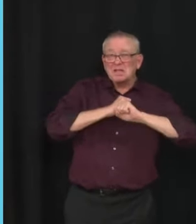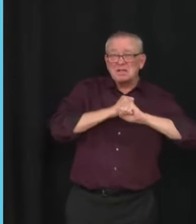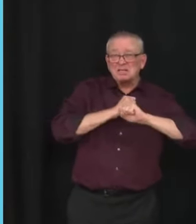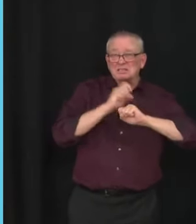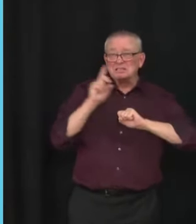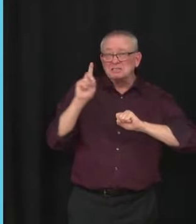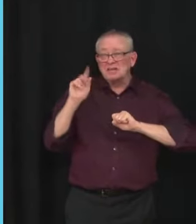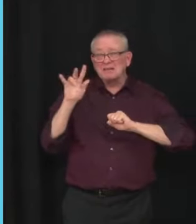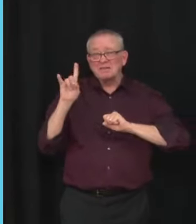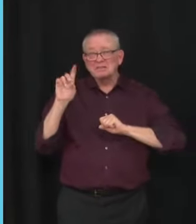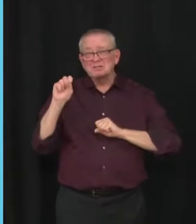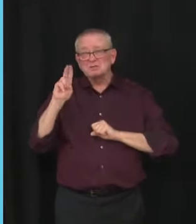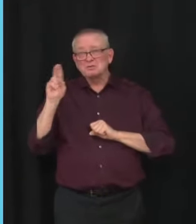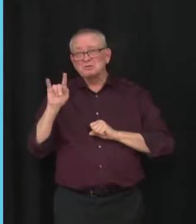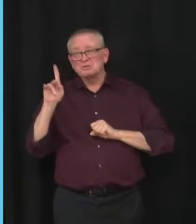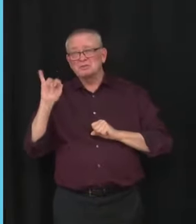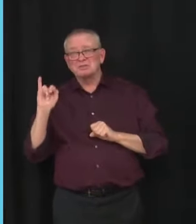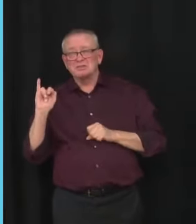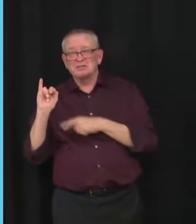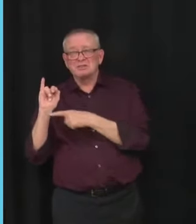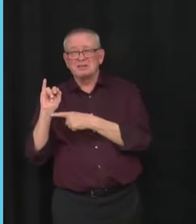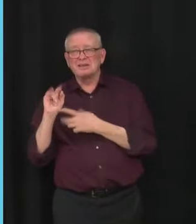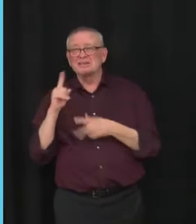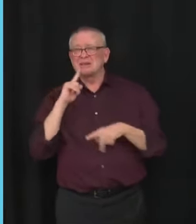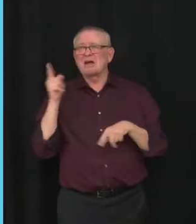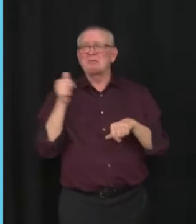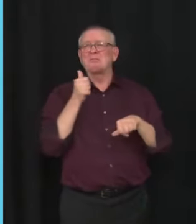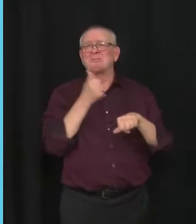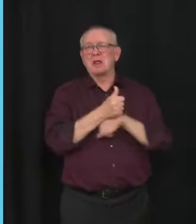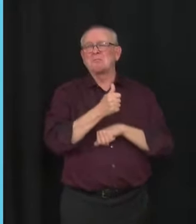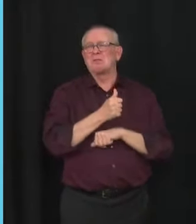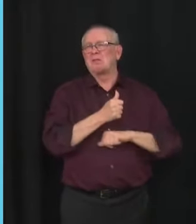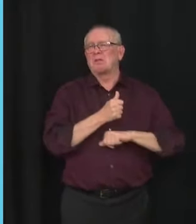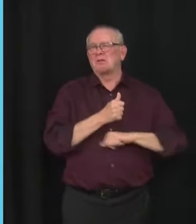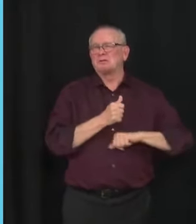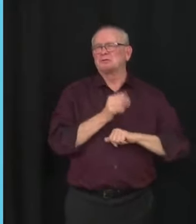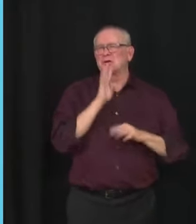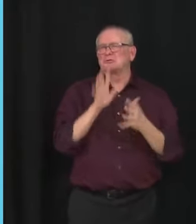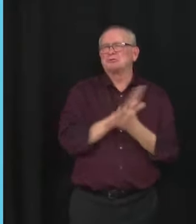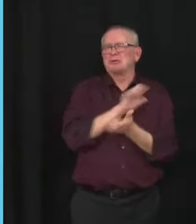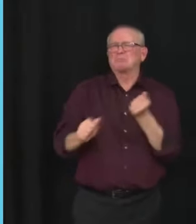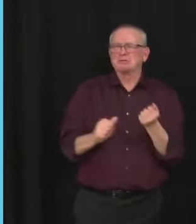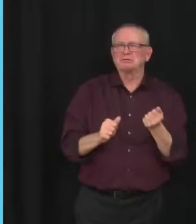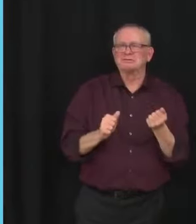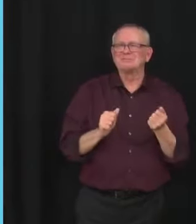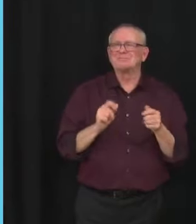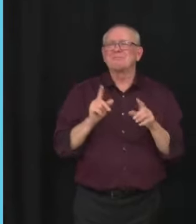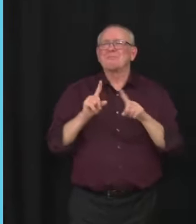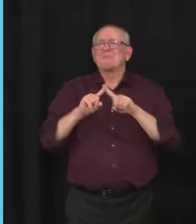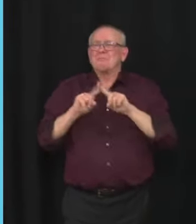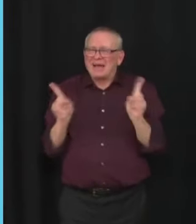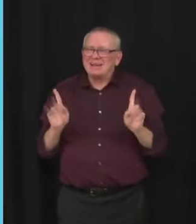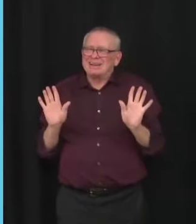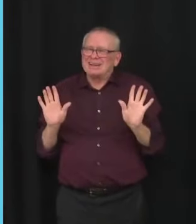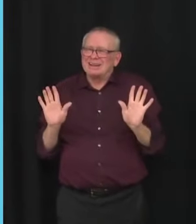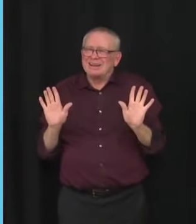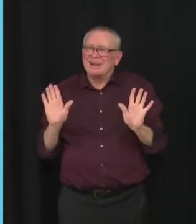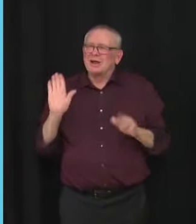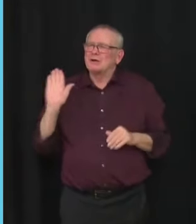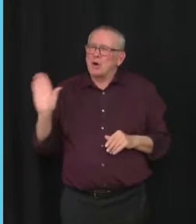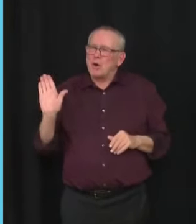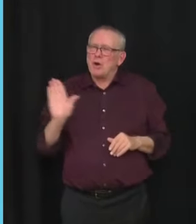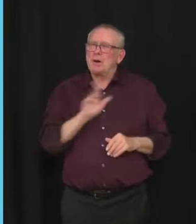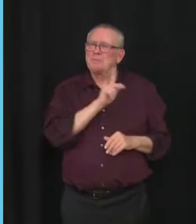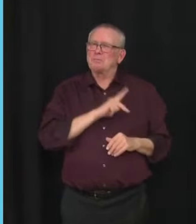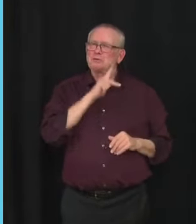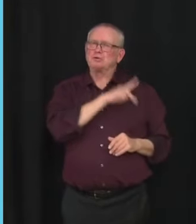mean, I know you did the nudge, nudge, wink, wink explanation, but how do you personally feel when you hear people saying,